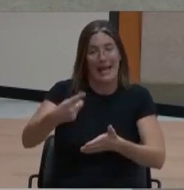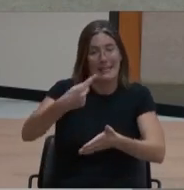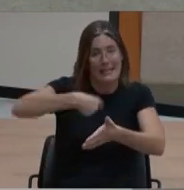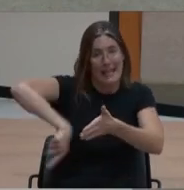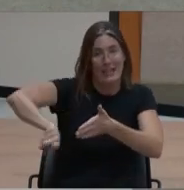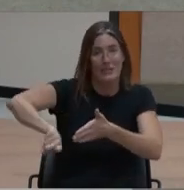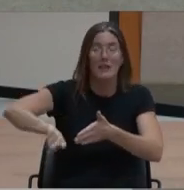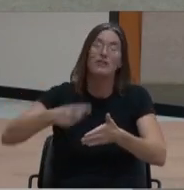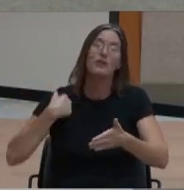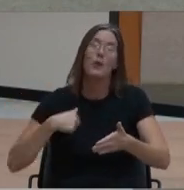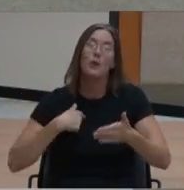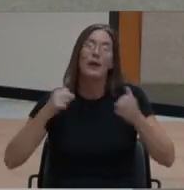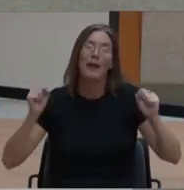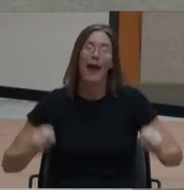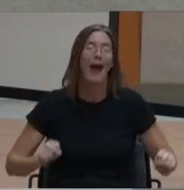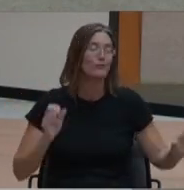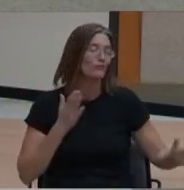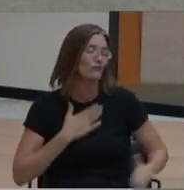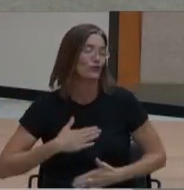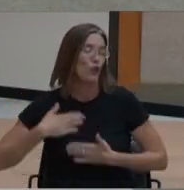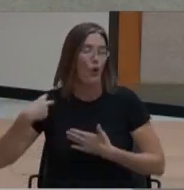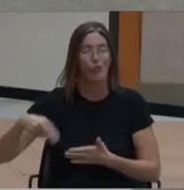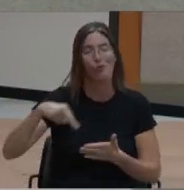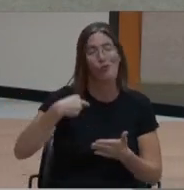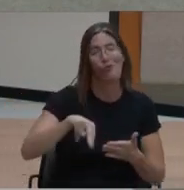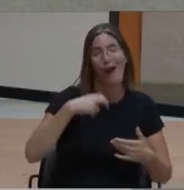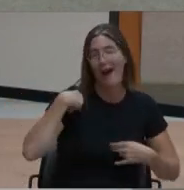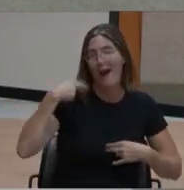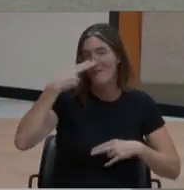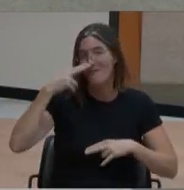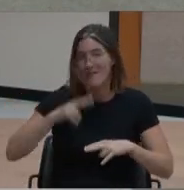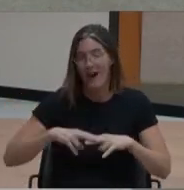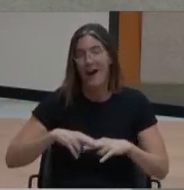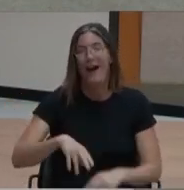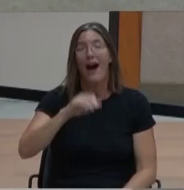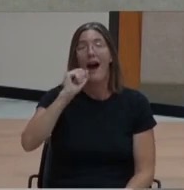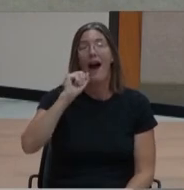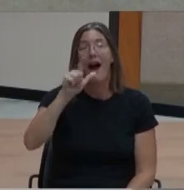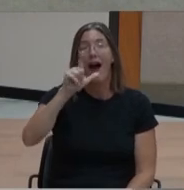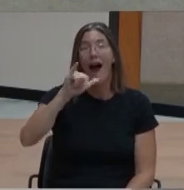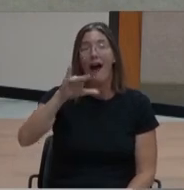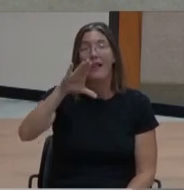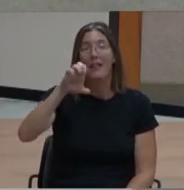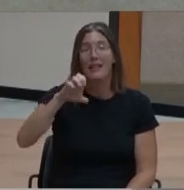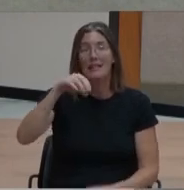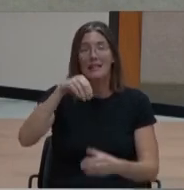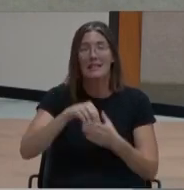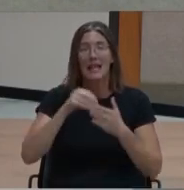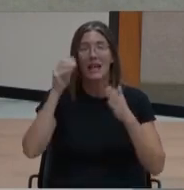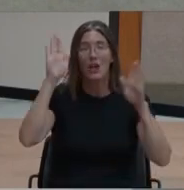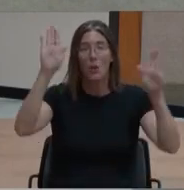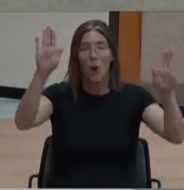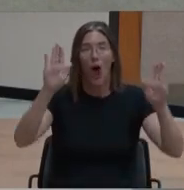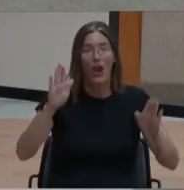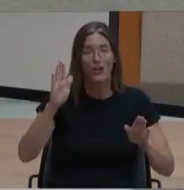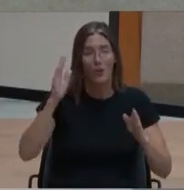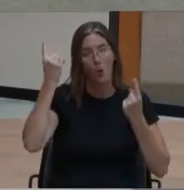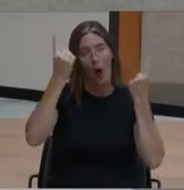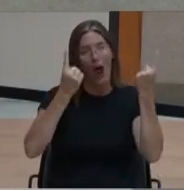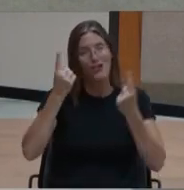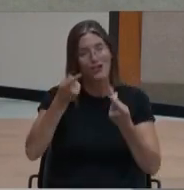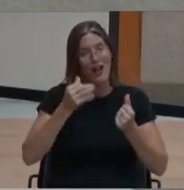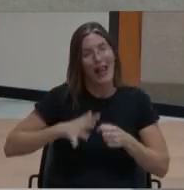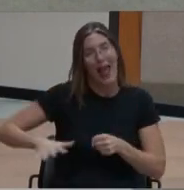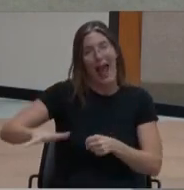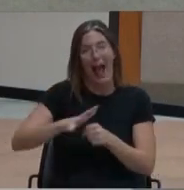and have some fun. Our Alice in Wonderland themed dance will be sure to transport them to a wonderland full of jaguar fun. I hope you have a wonderful